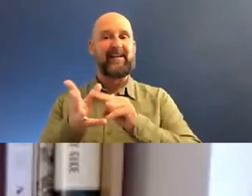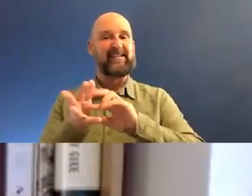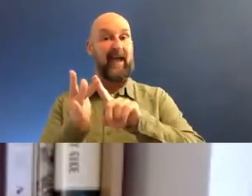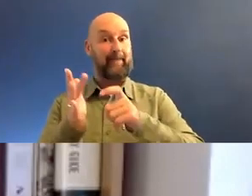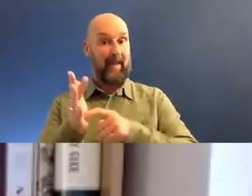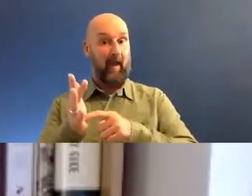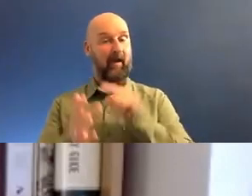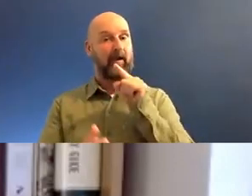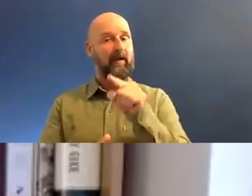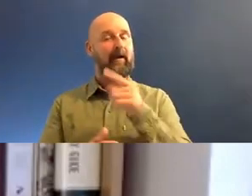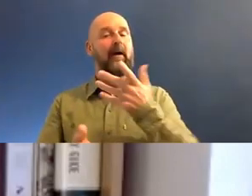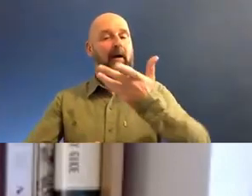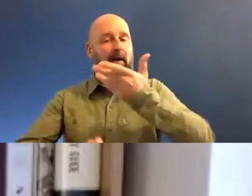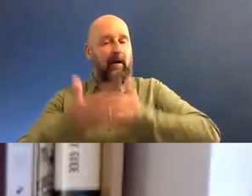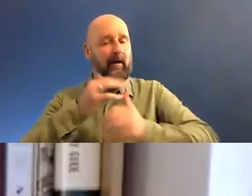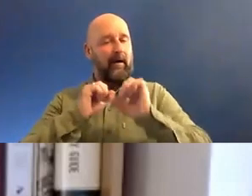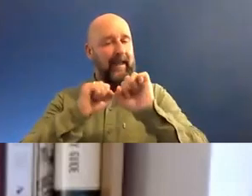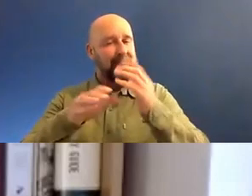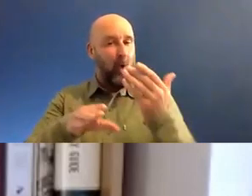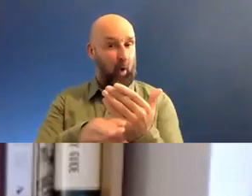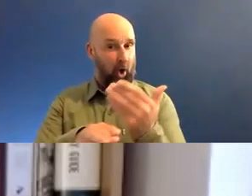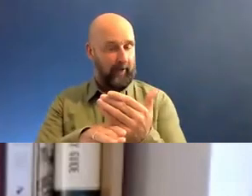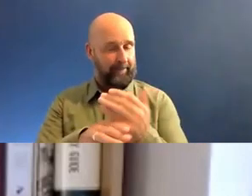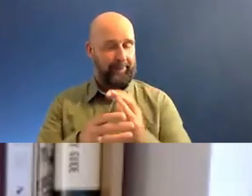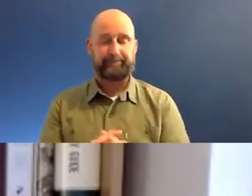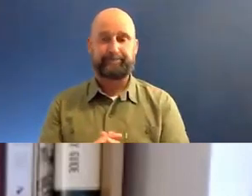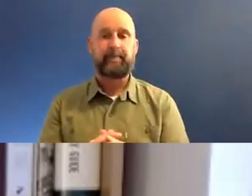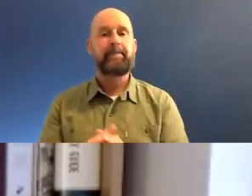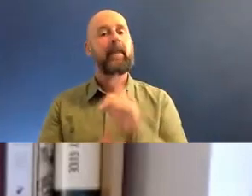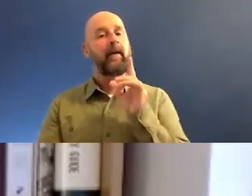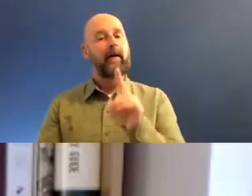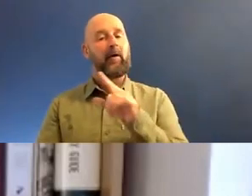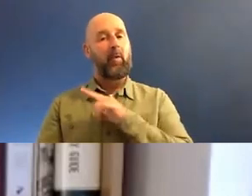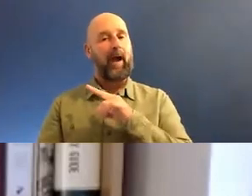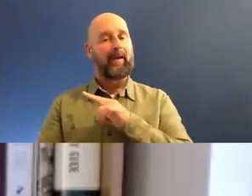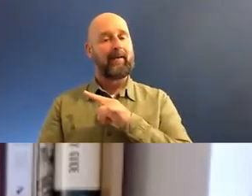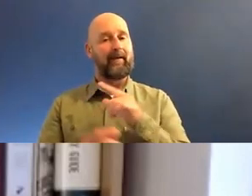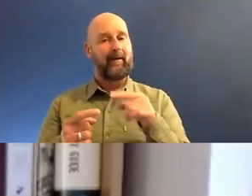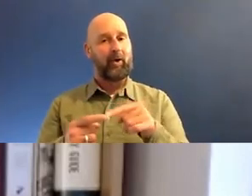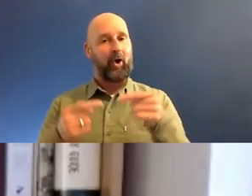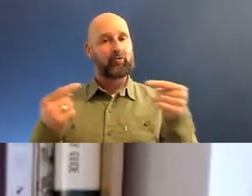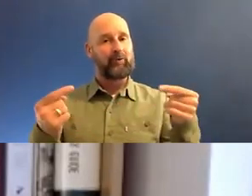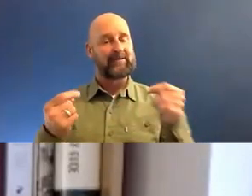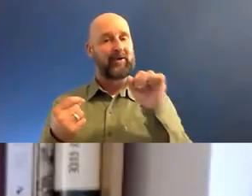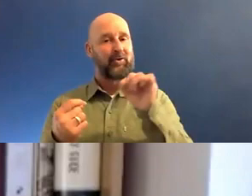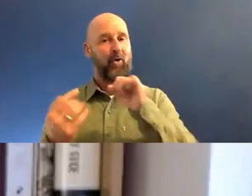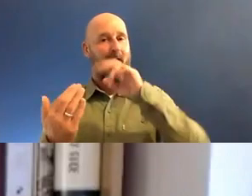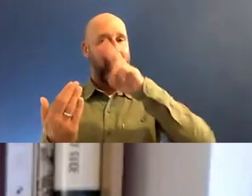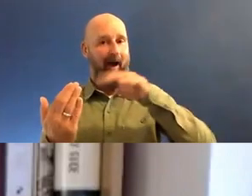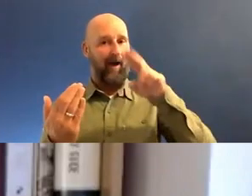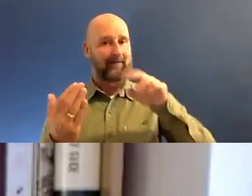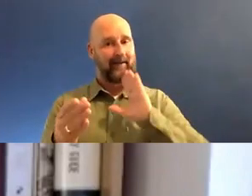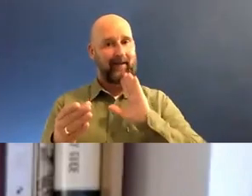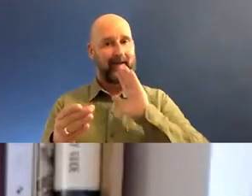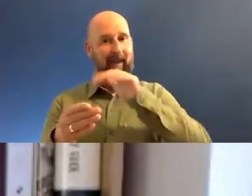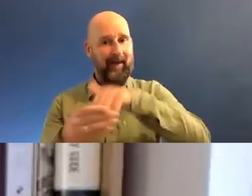to ask him to say a little bit more about his work. Um, obviously by contrast, Samir, the, the art form that you have immersed yourself in has got